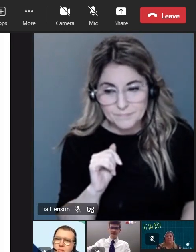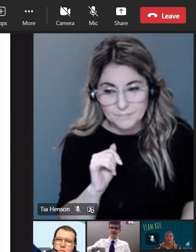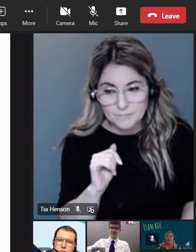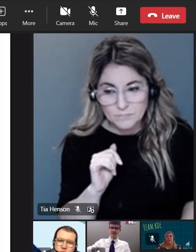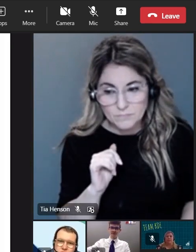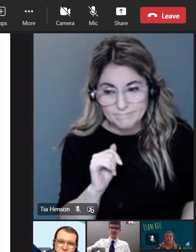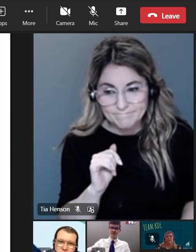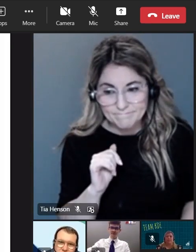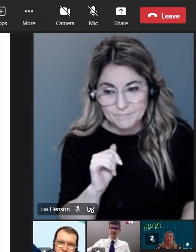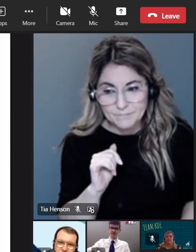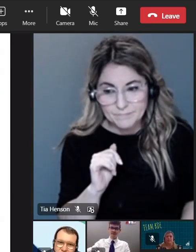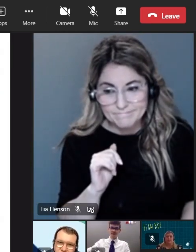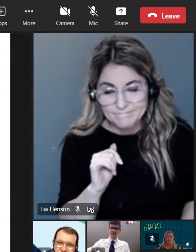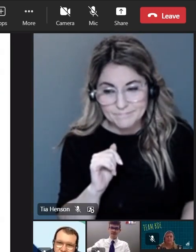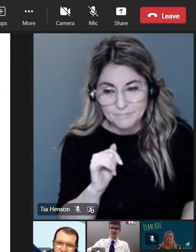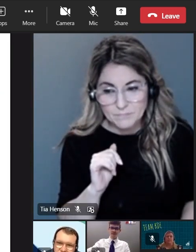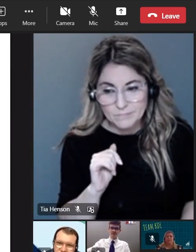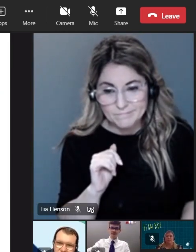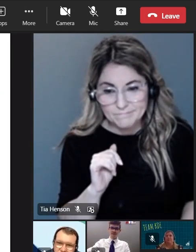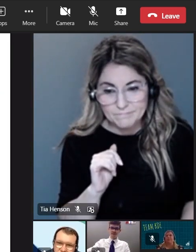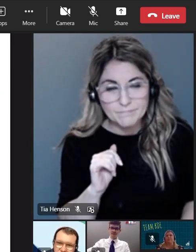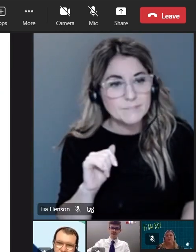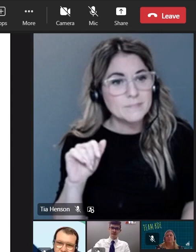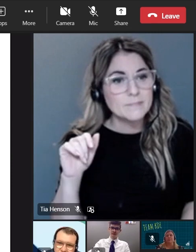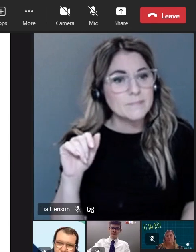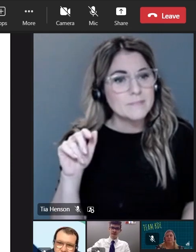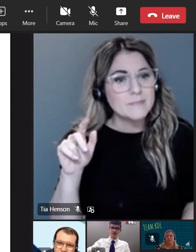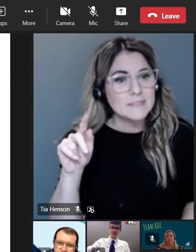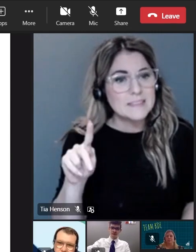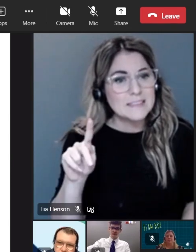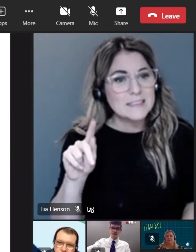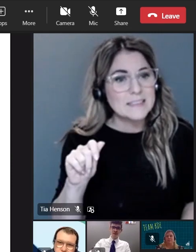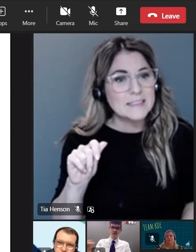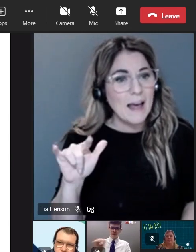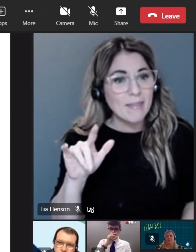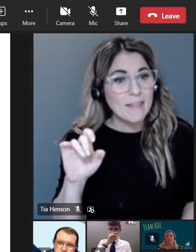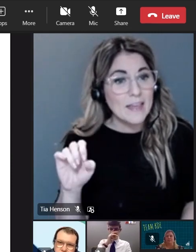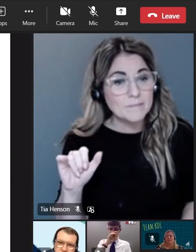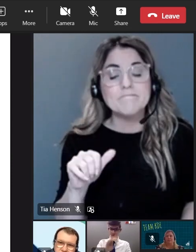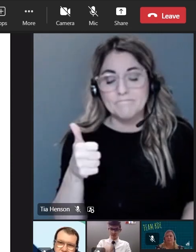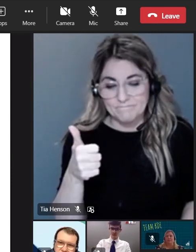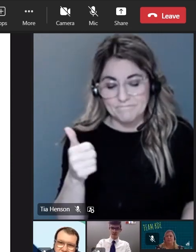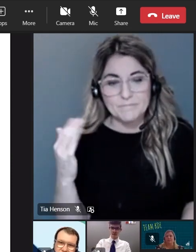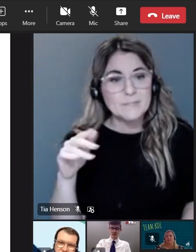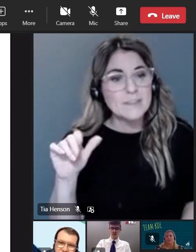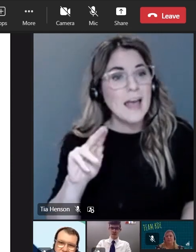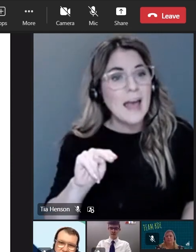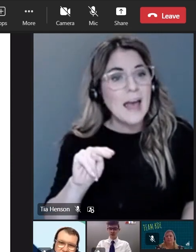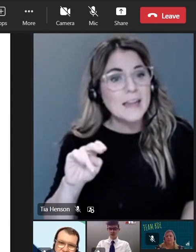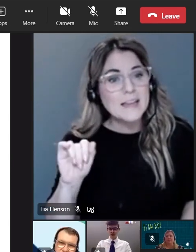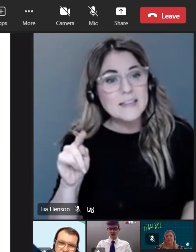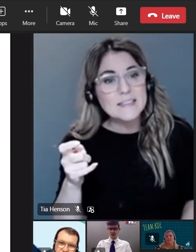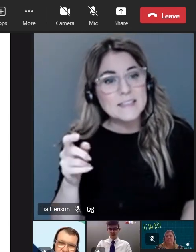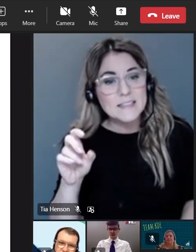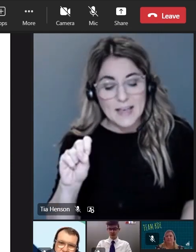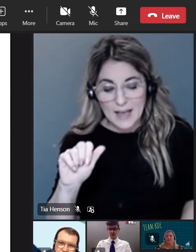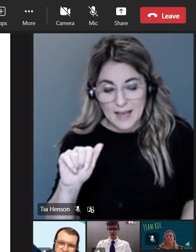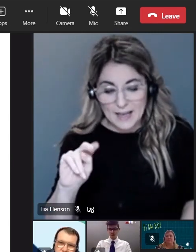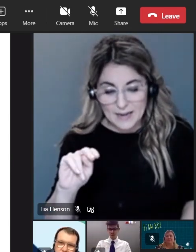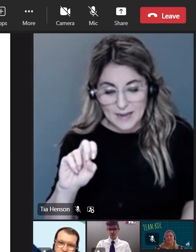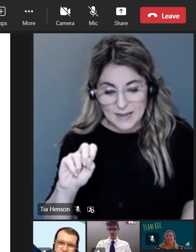Okay. I do not hear Ella, so I'll back. Callie Alblonder. Here. Anastasia Panaretos.